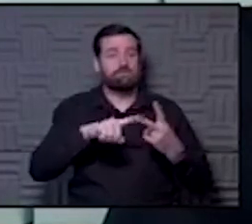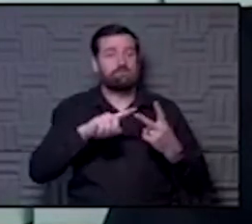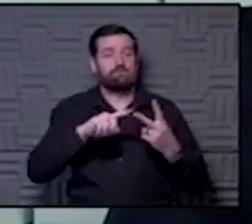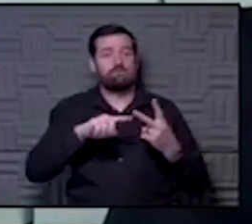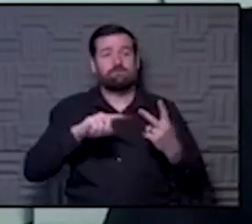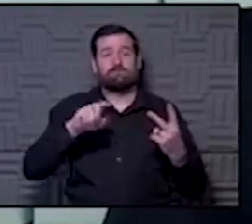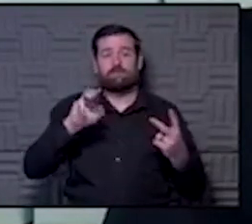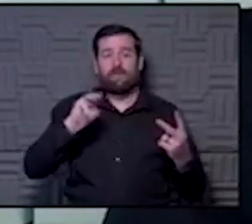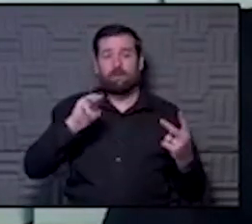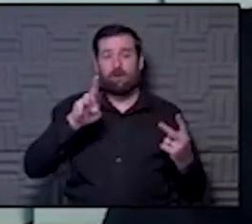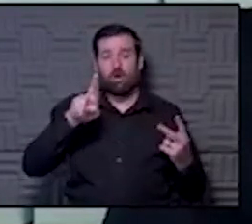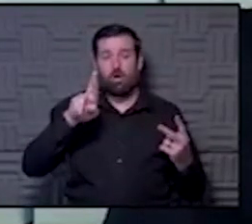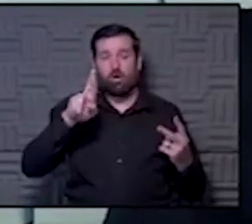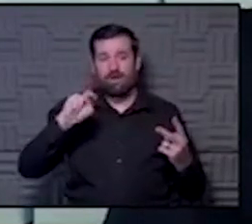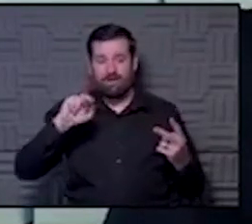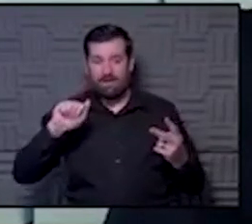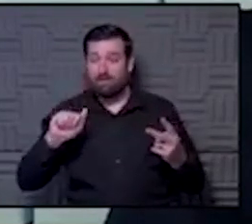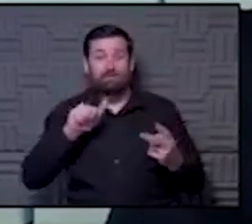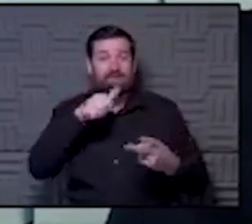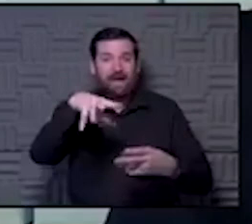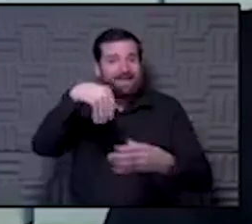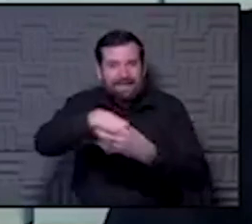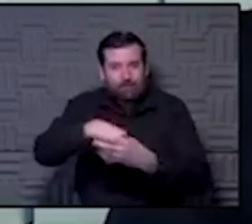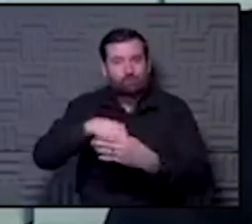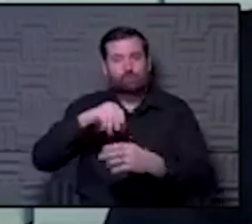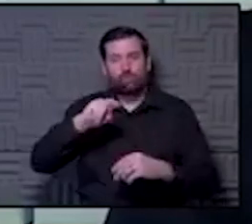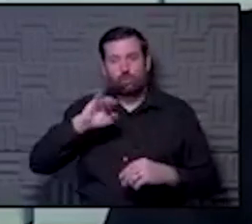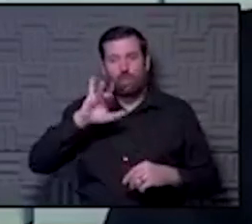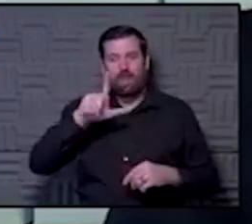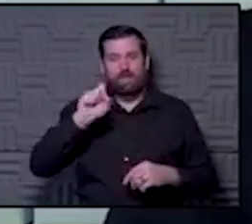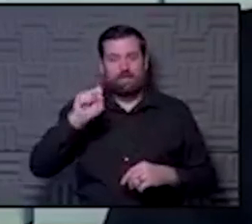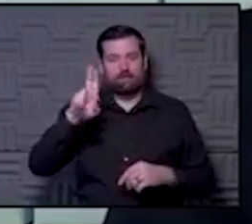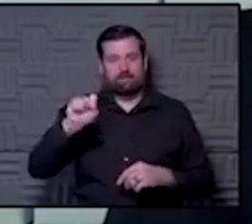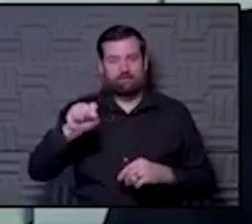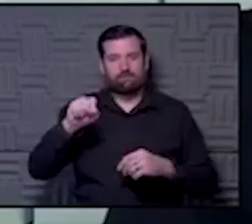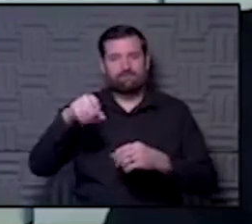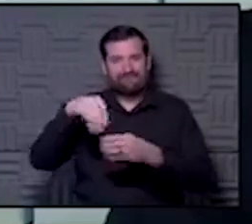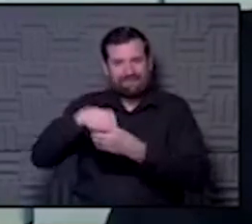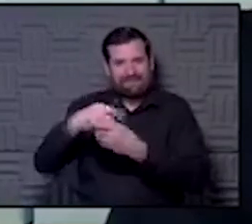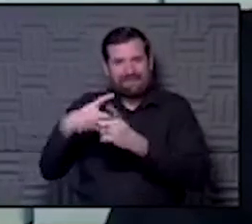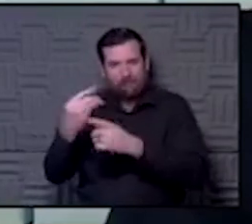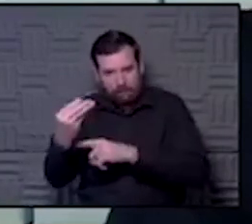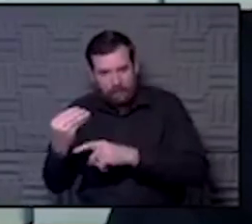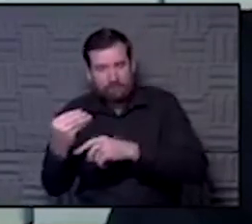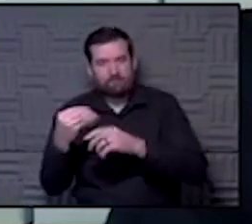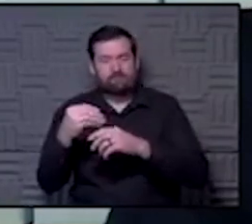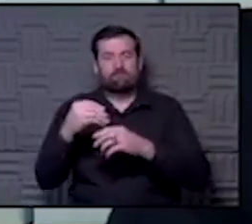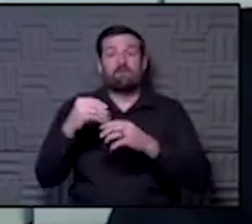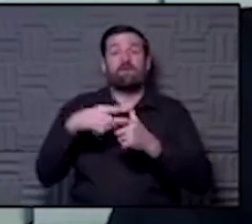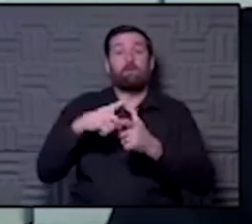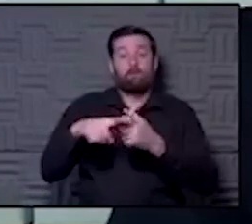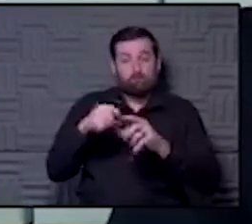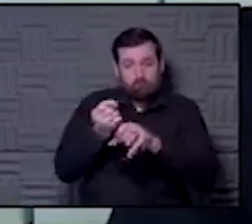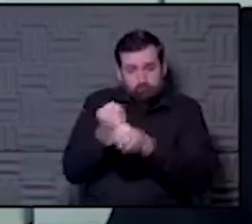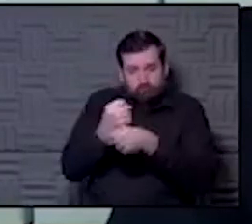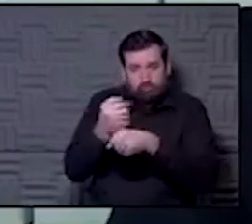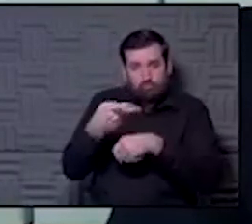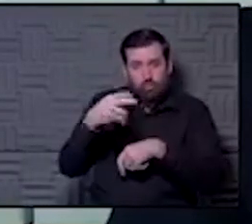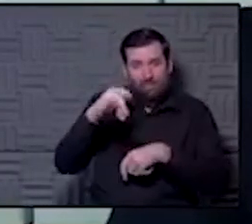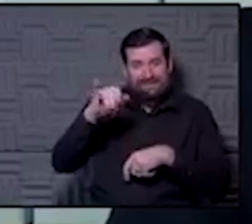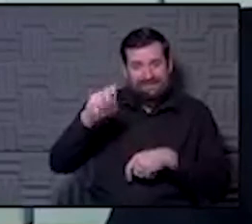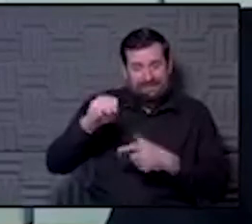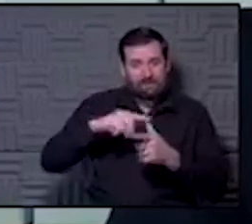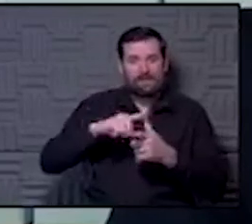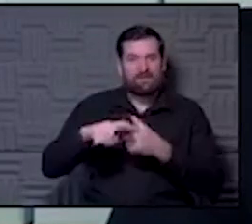which by the way, doesn't even go into the nucleus of the cell. stays in the cytoplasm, makes the protein, and then gets broken down. So there's no possible